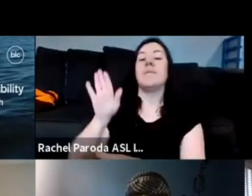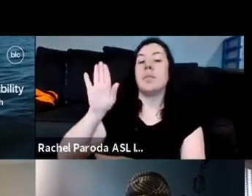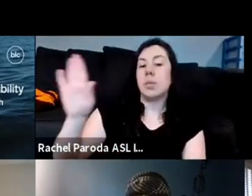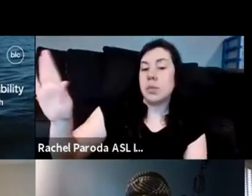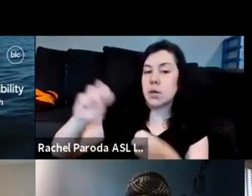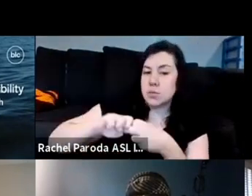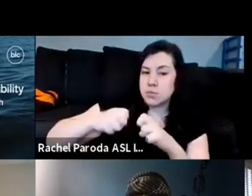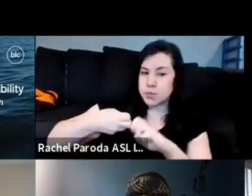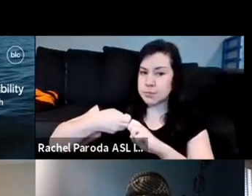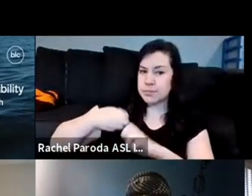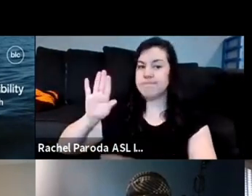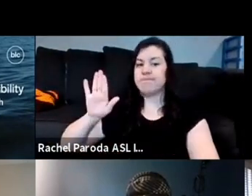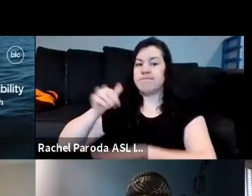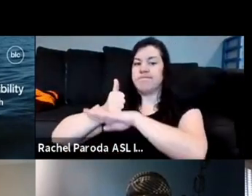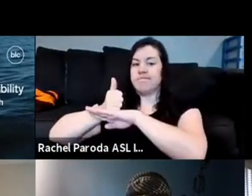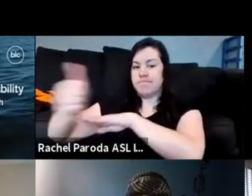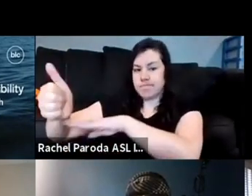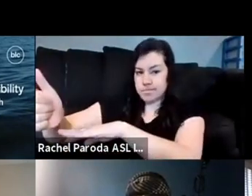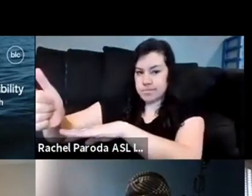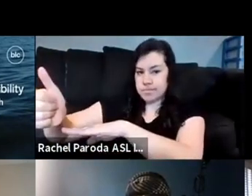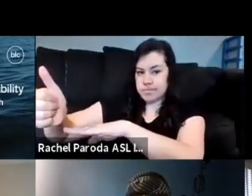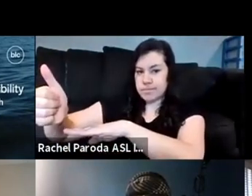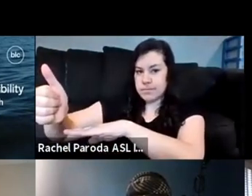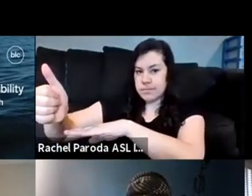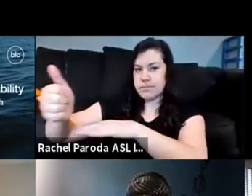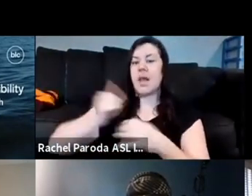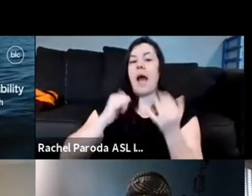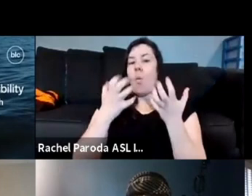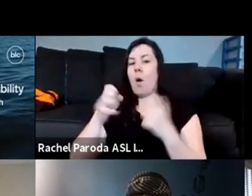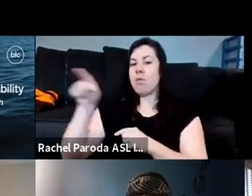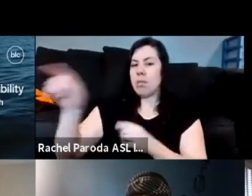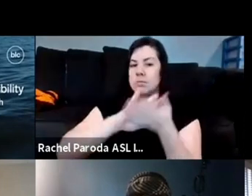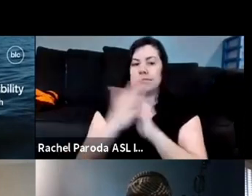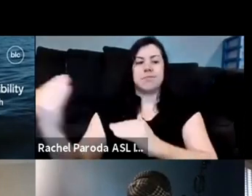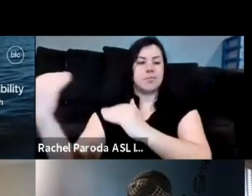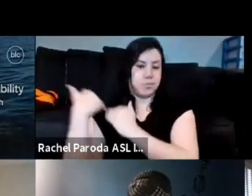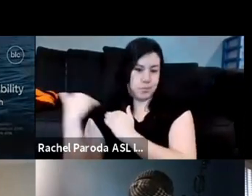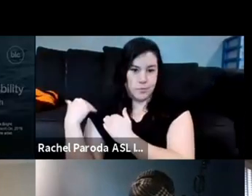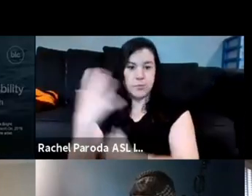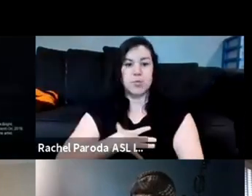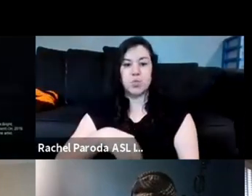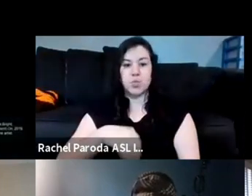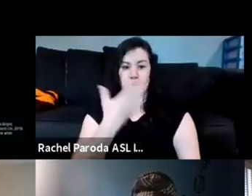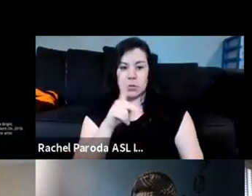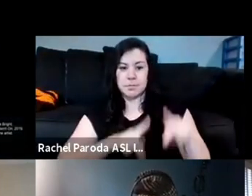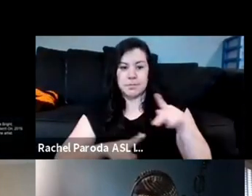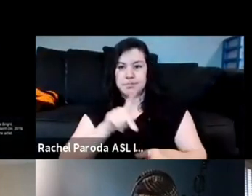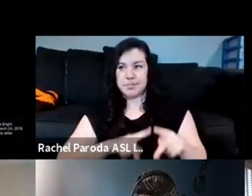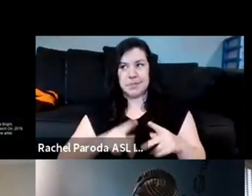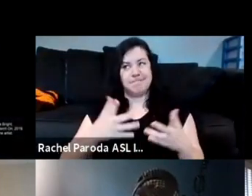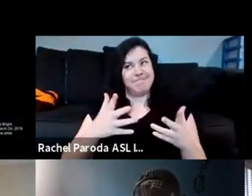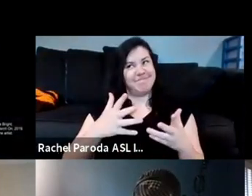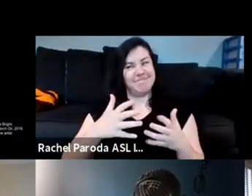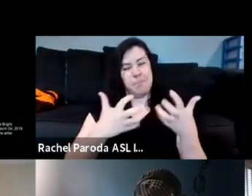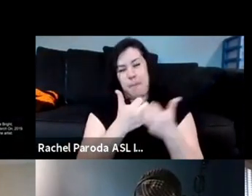as as a curator you know i really try to make them own that um as white folks and a lot a lot of and most of the time they can't um